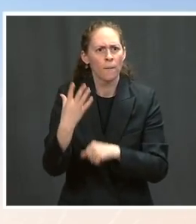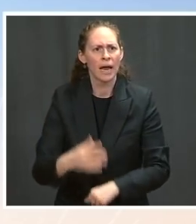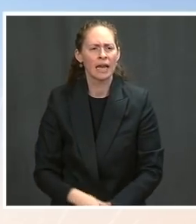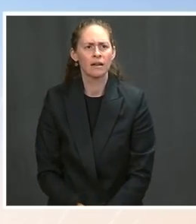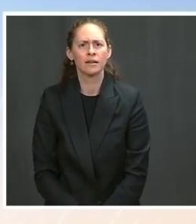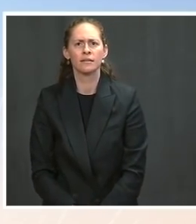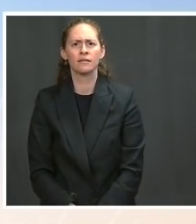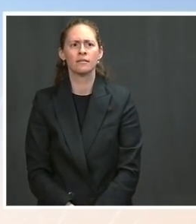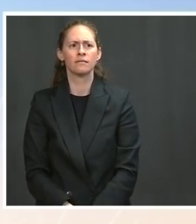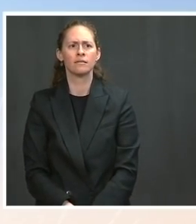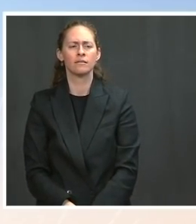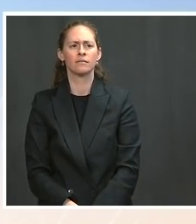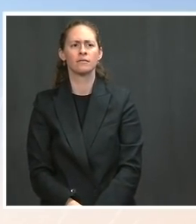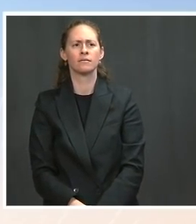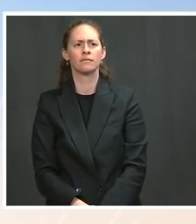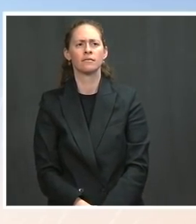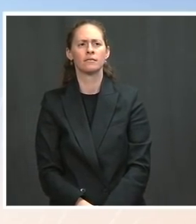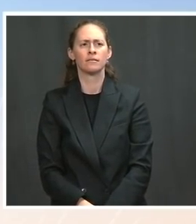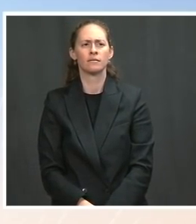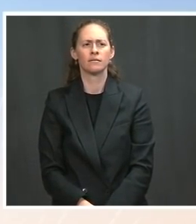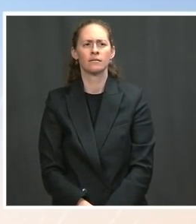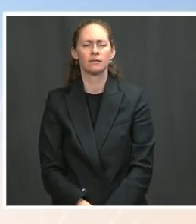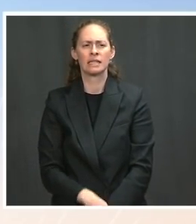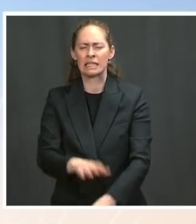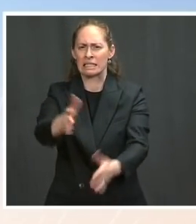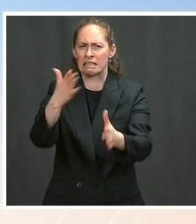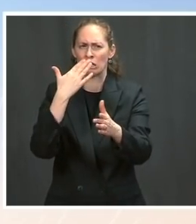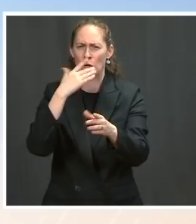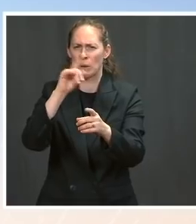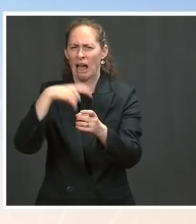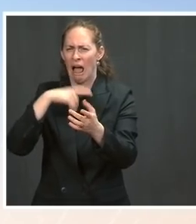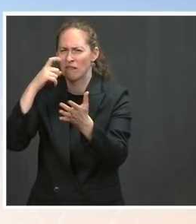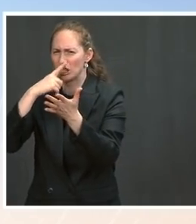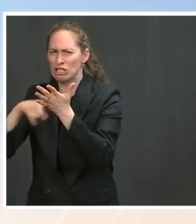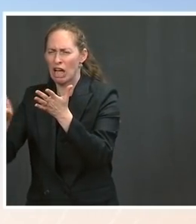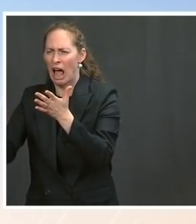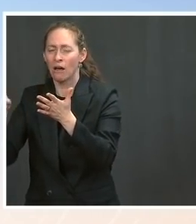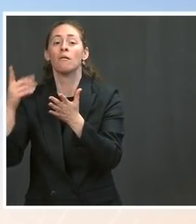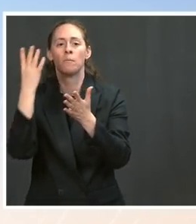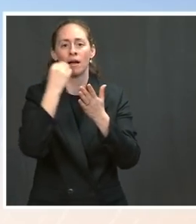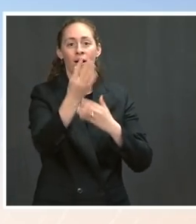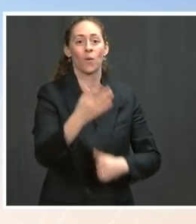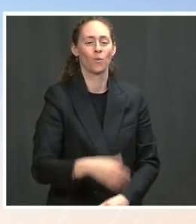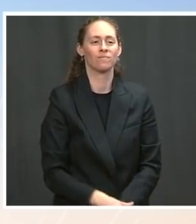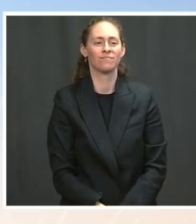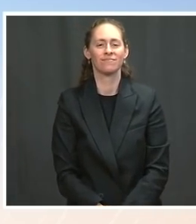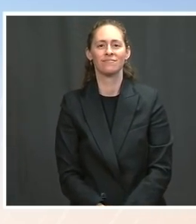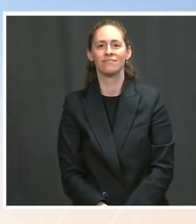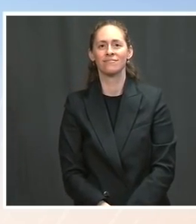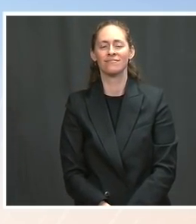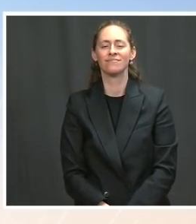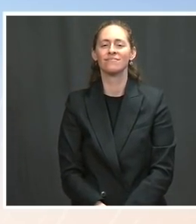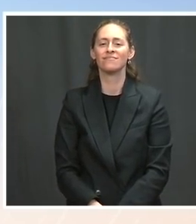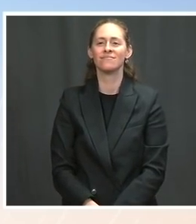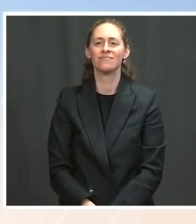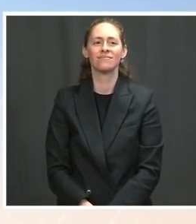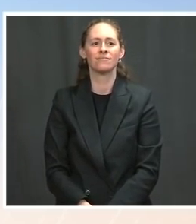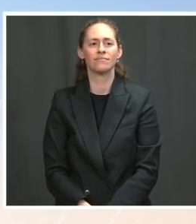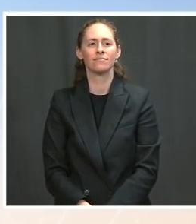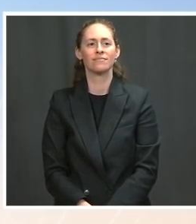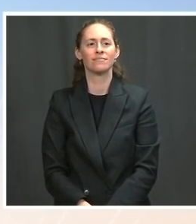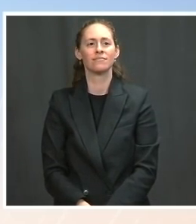But let me see if there's a more specific number we can provide to all of you. The Press. Last question on this. What is the NSE doing that is new